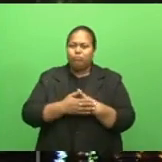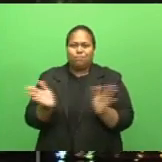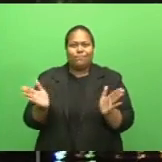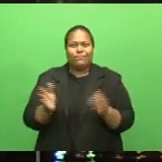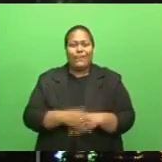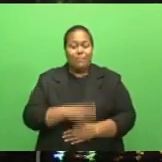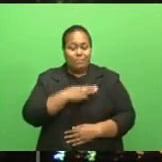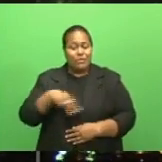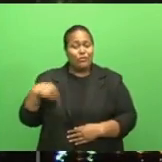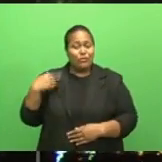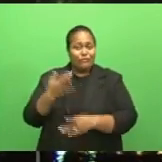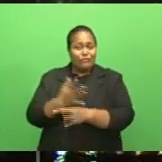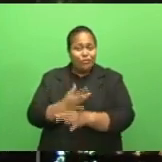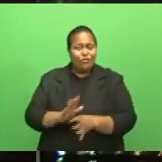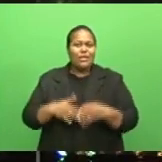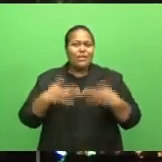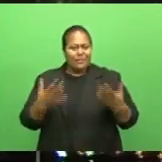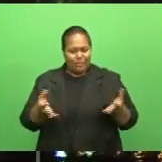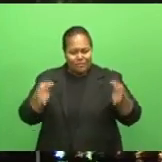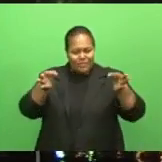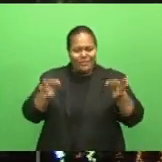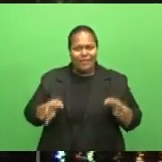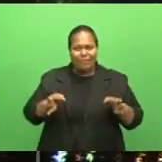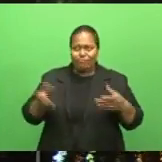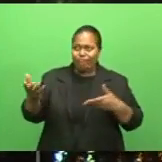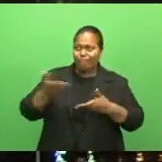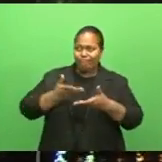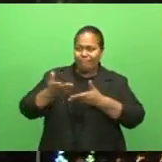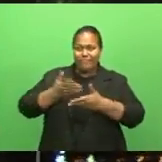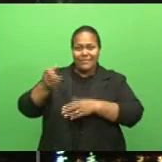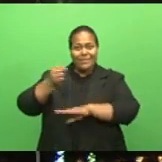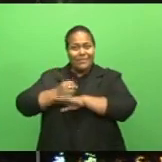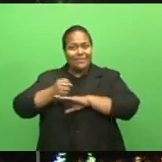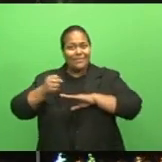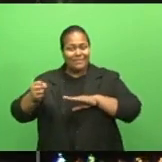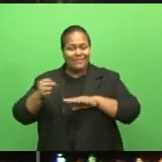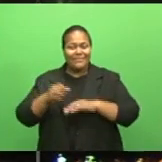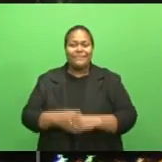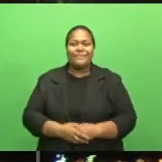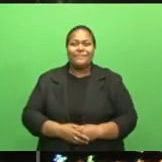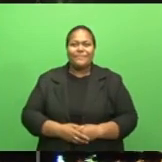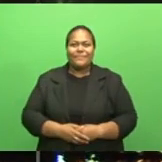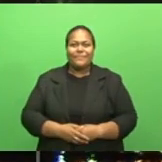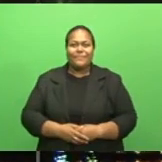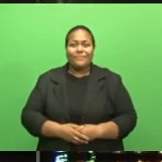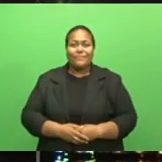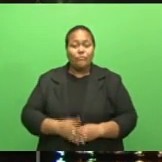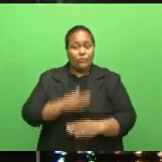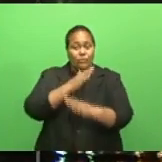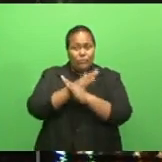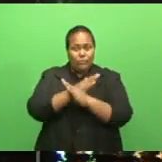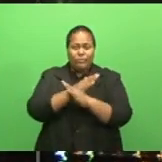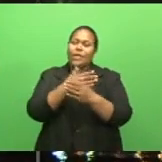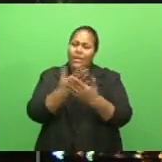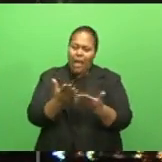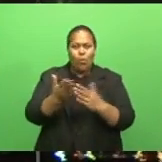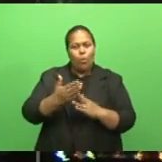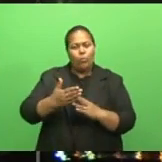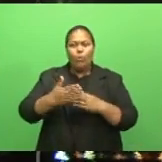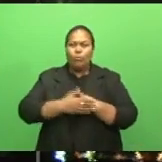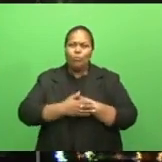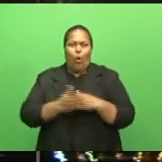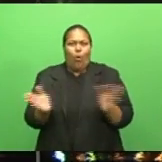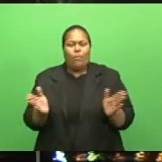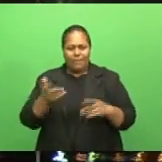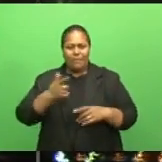made the decision following consultations with the government. Apanisa Wangai-Rendovo reports the ban is being suspended after taking into